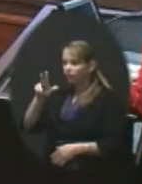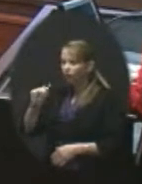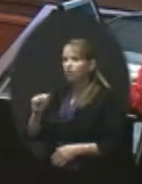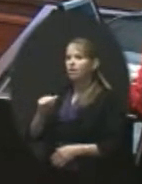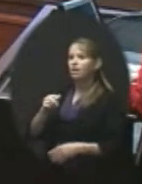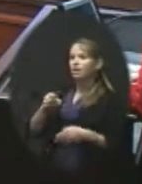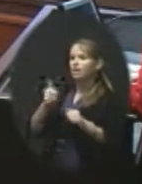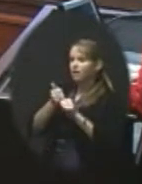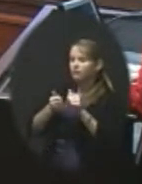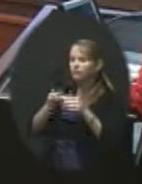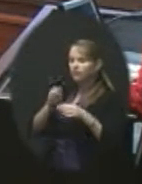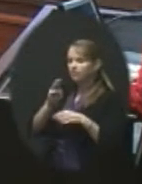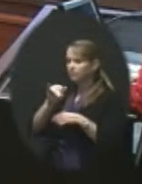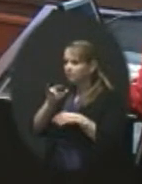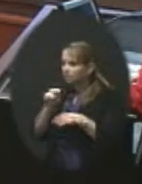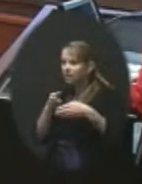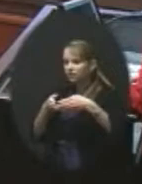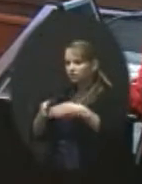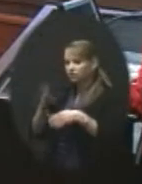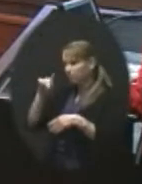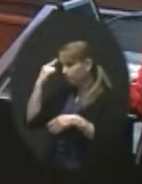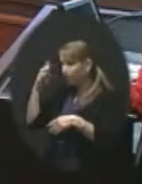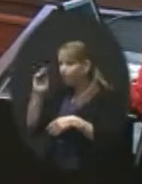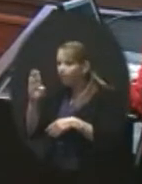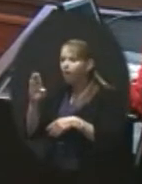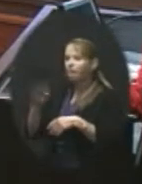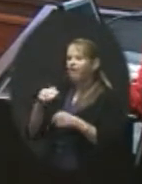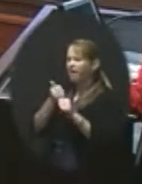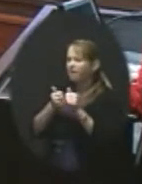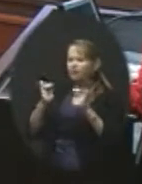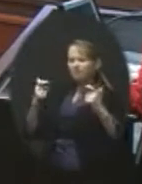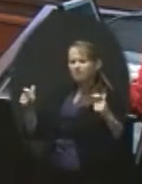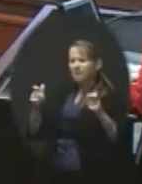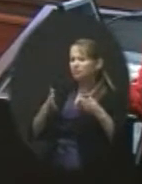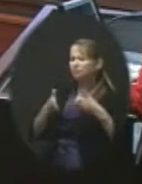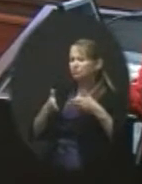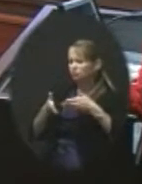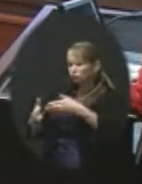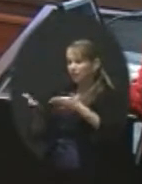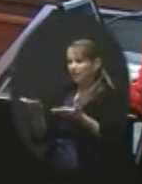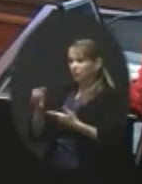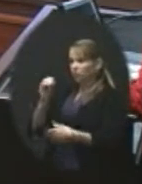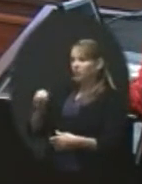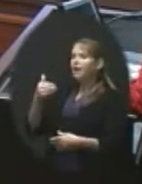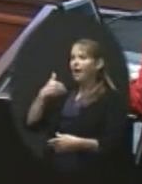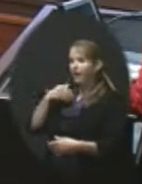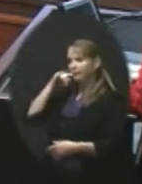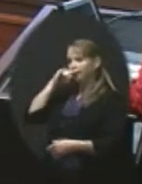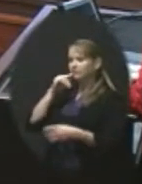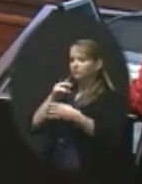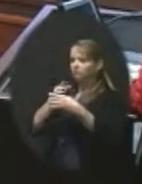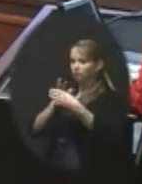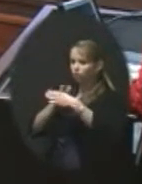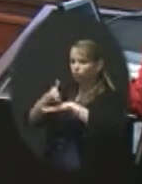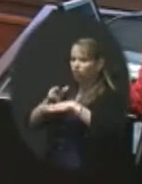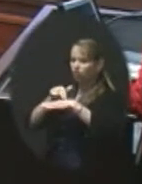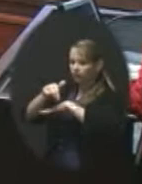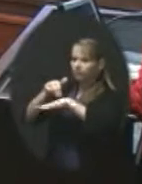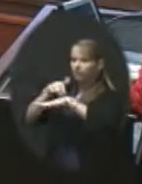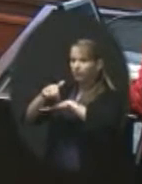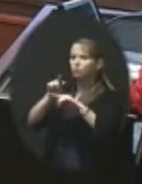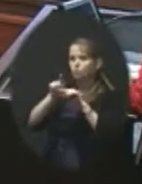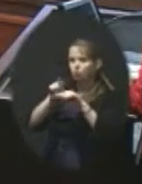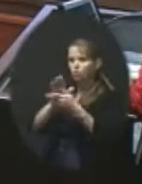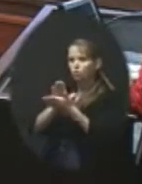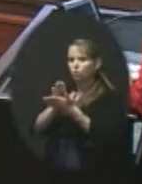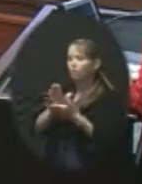main street in Olathe has kids crossing it going to school. And we just, we're not going to be able to avoid that.